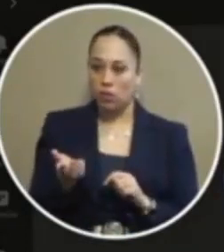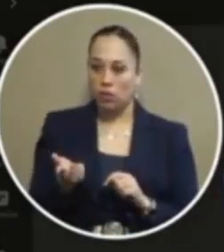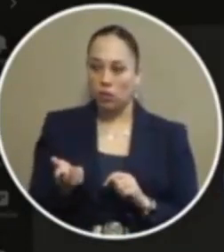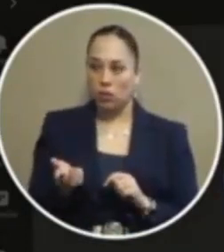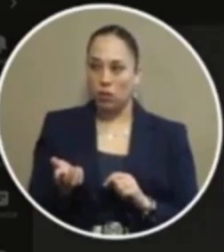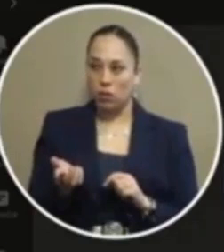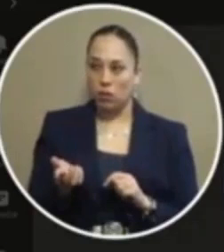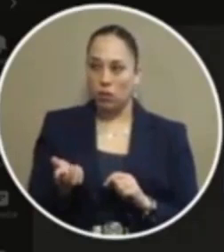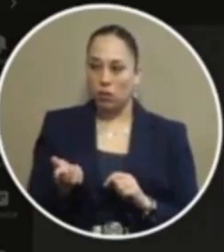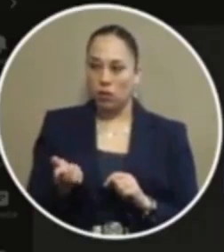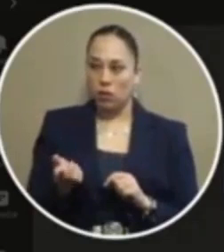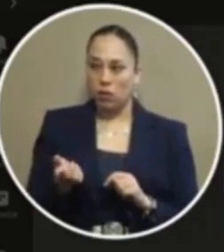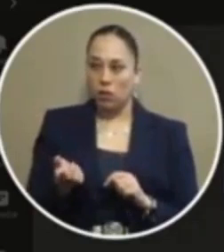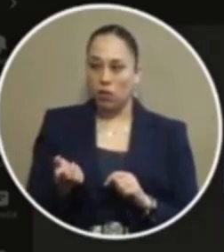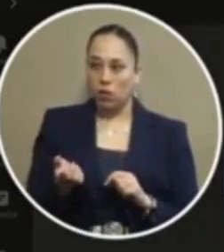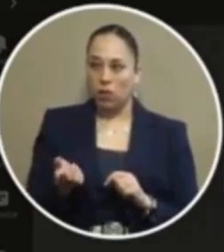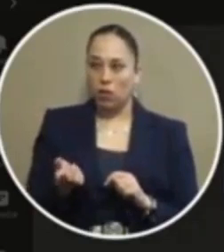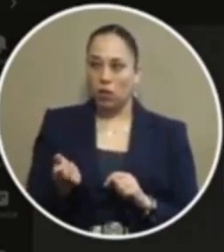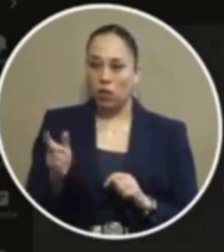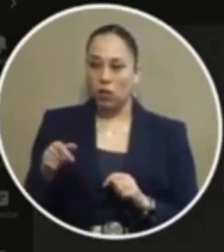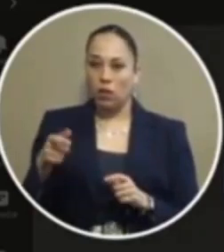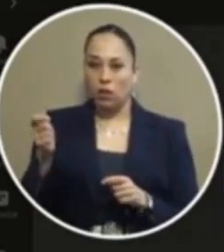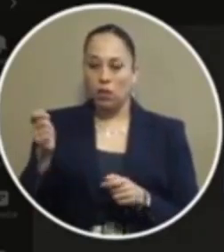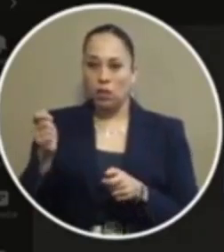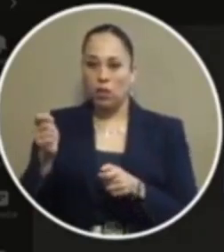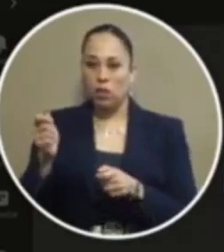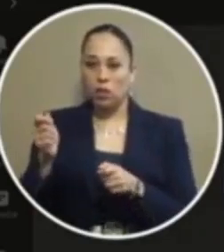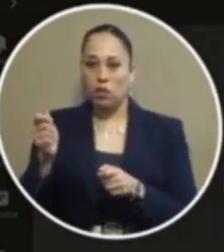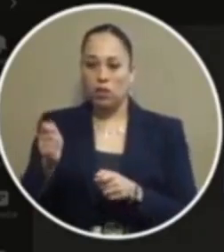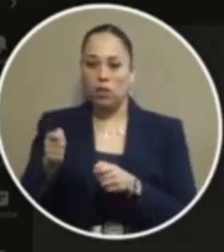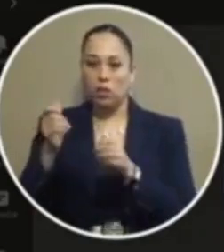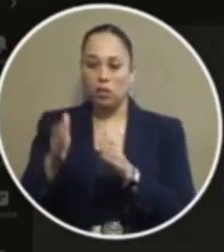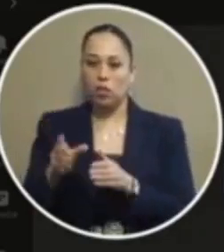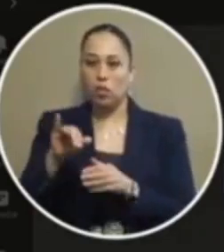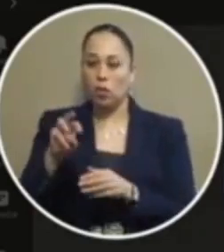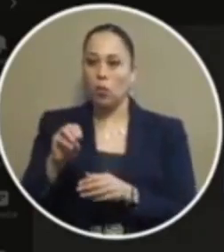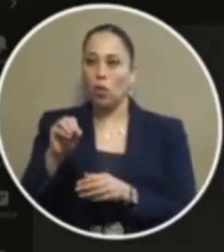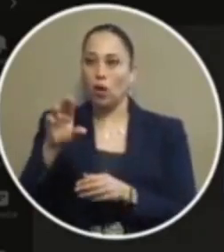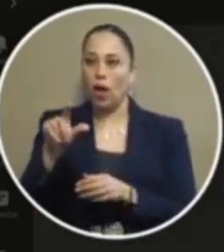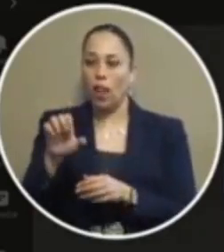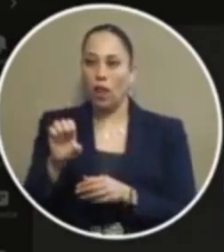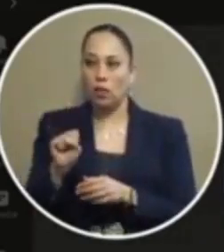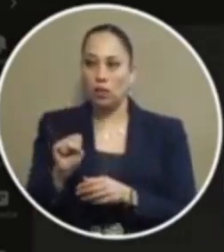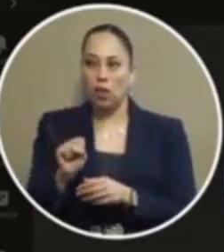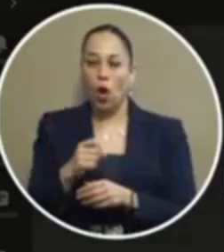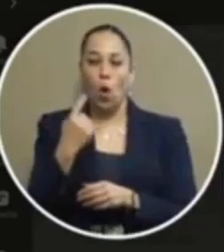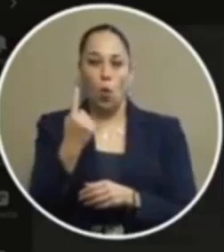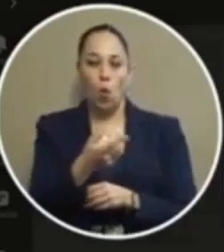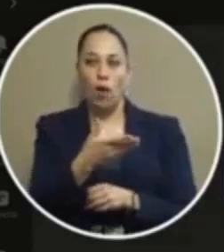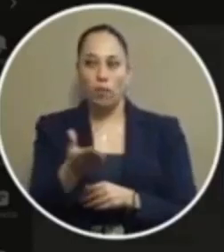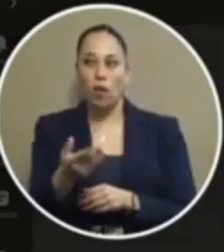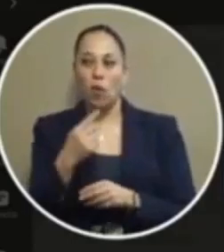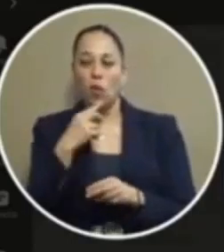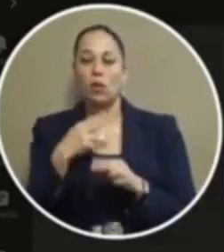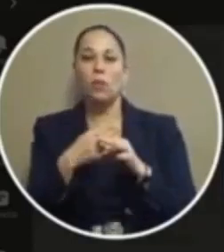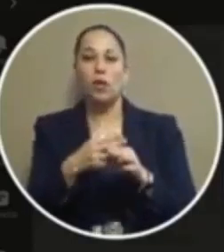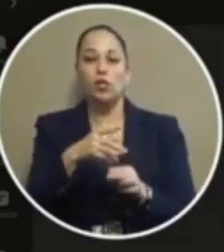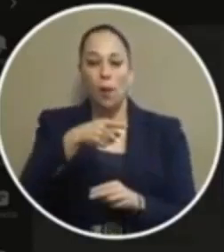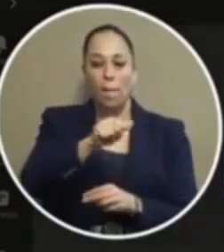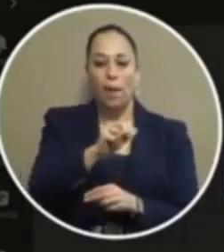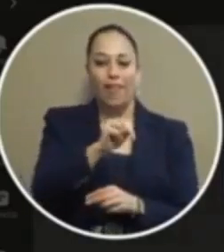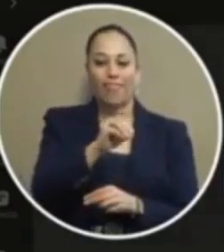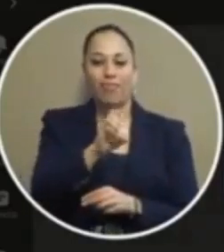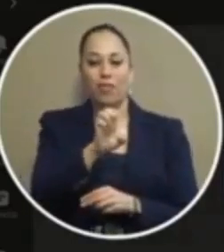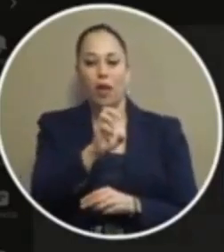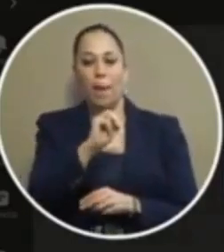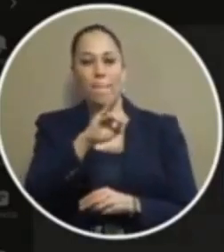this is judge yes judge go ahead so one thing i wanted to tell you i it was mentioned that during the pandemic it's hard to